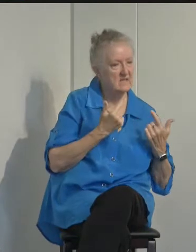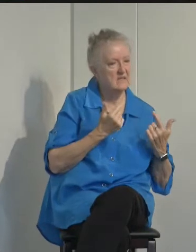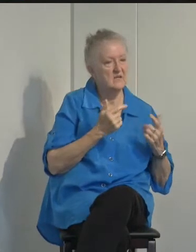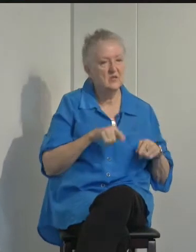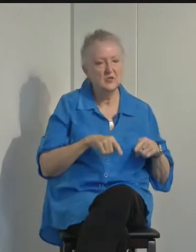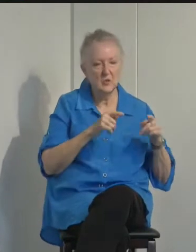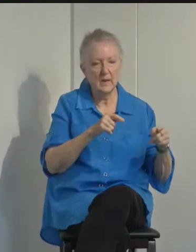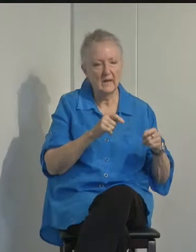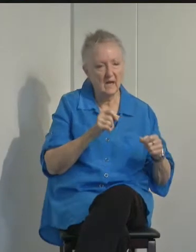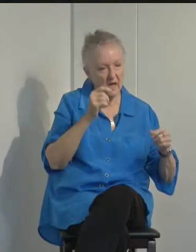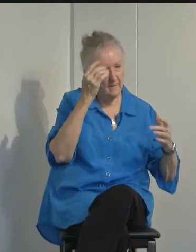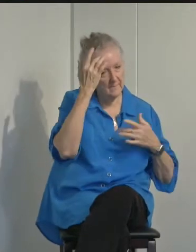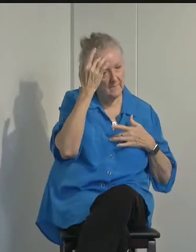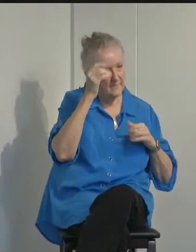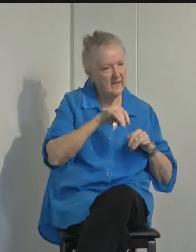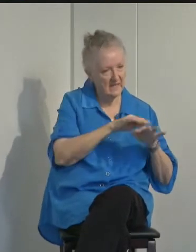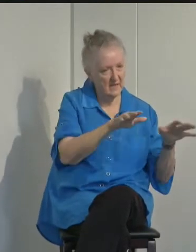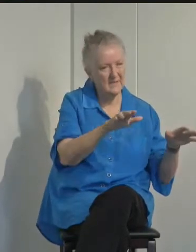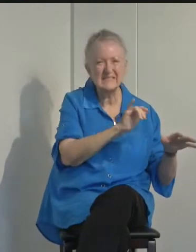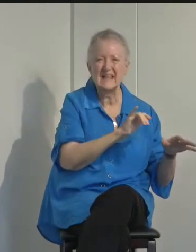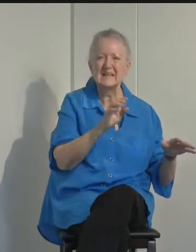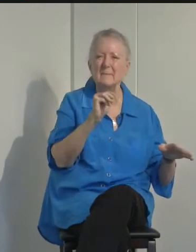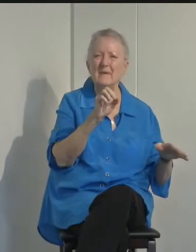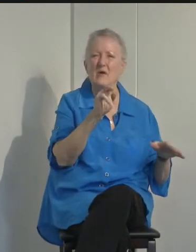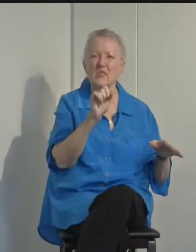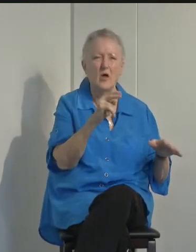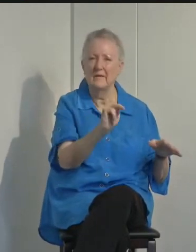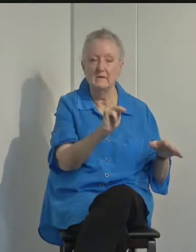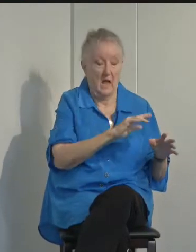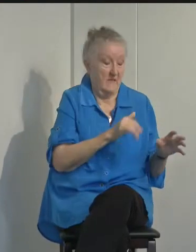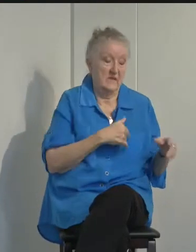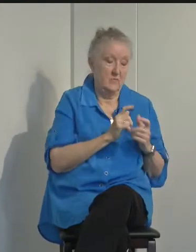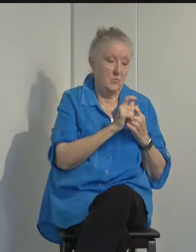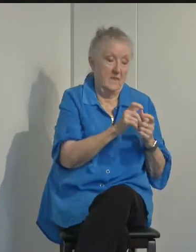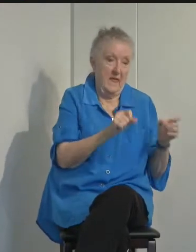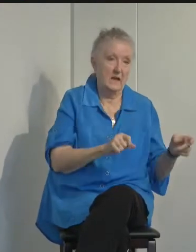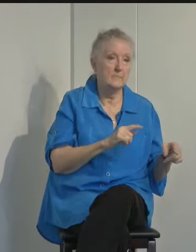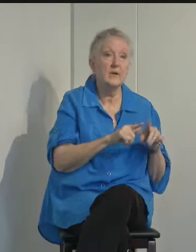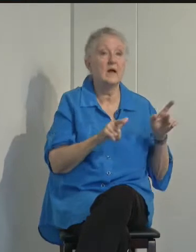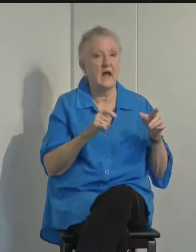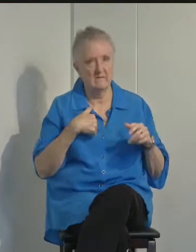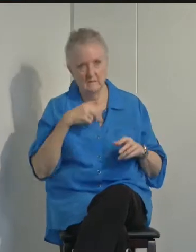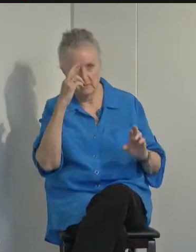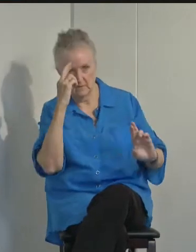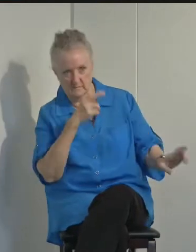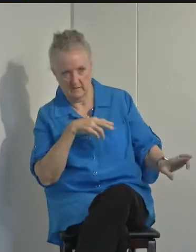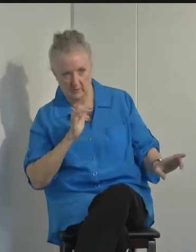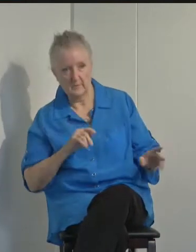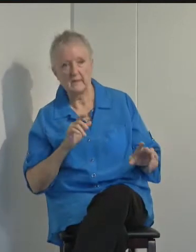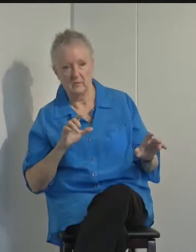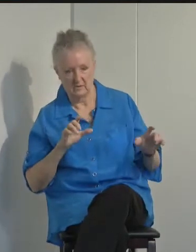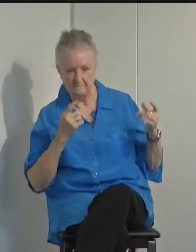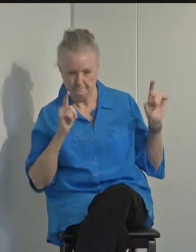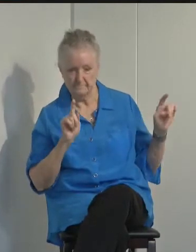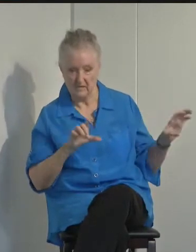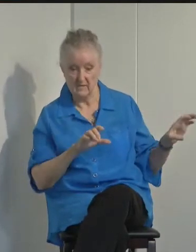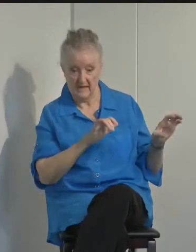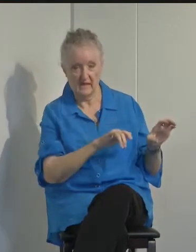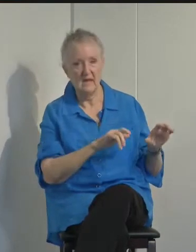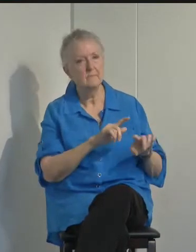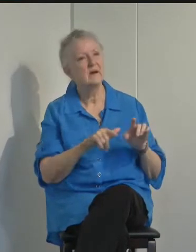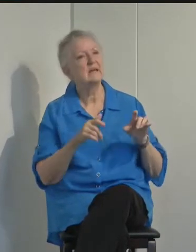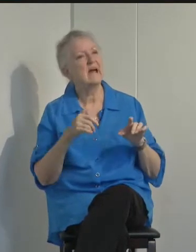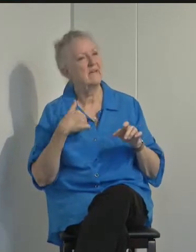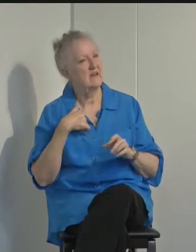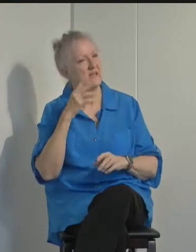as being similar to a marathon. I've never run a marathon, though I have all the respect in the world to those that have, but I